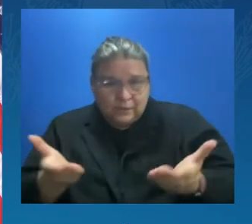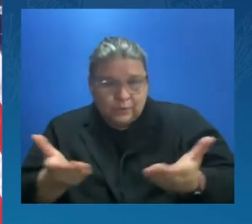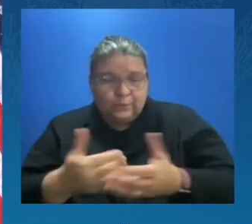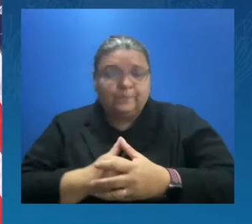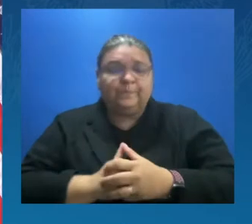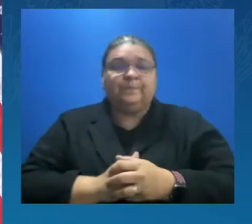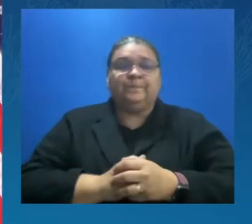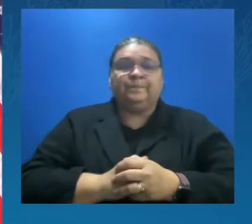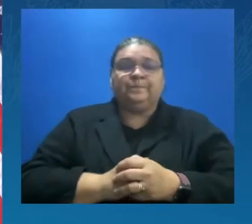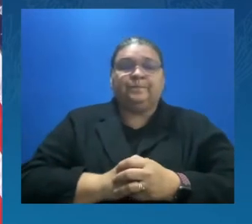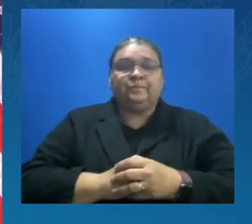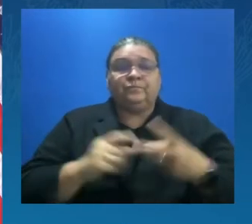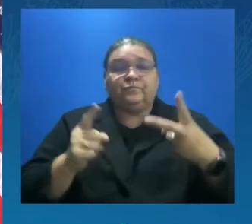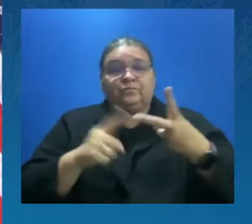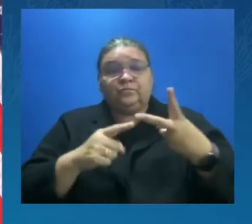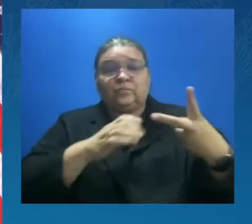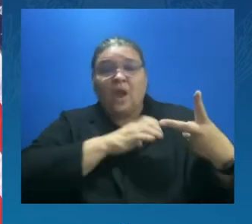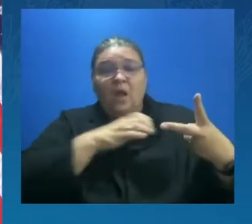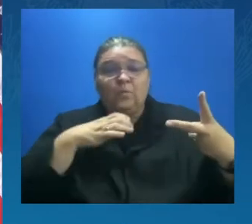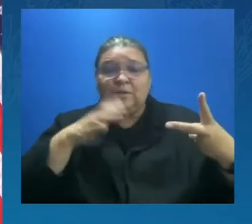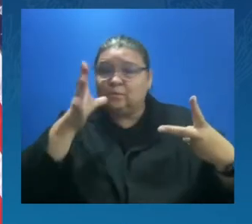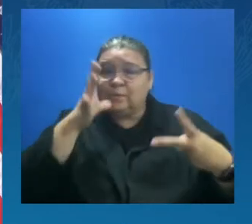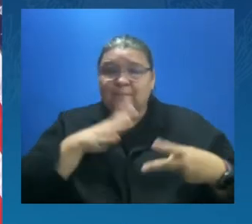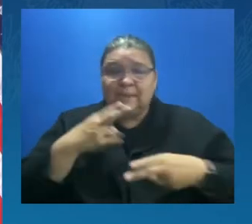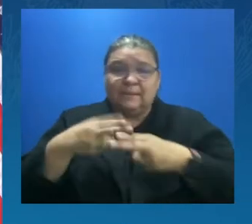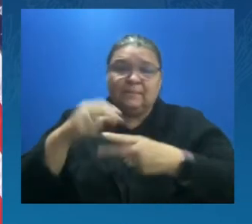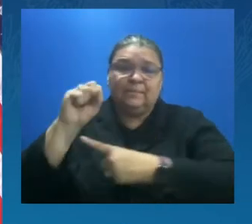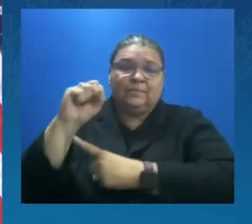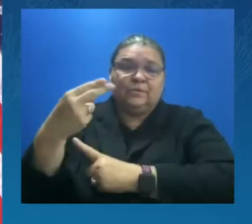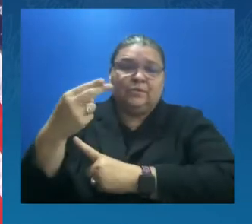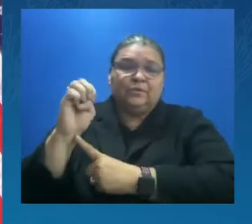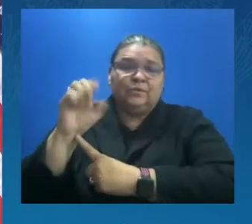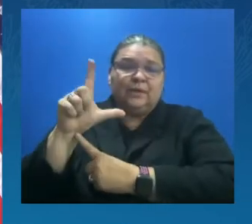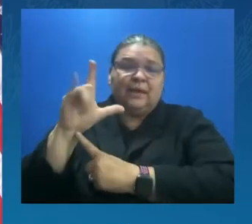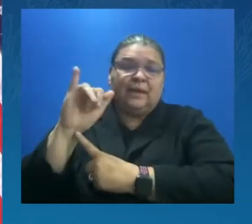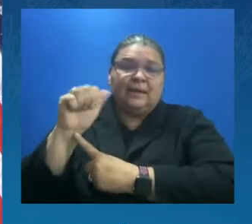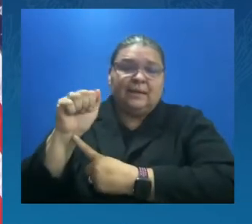And Congresswoman Sheila Shurfelis McCormick, who is here.